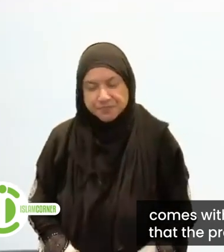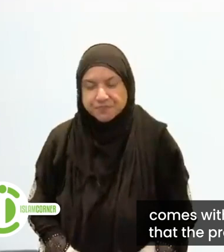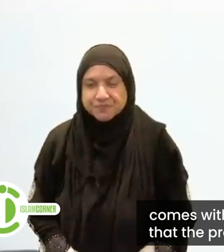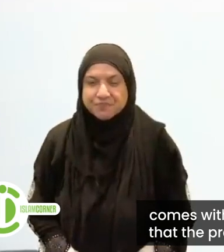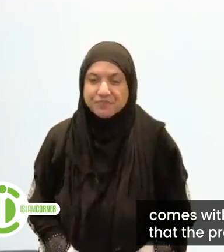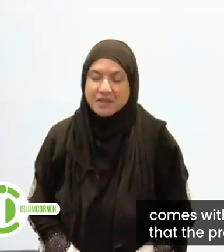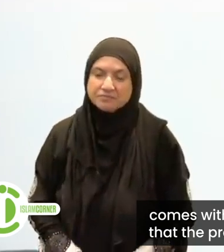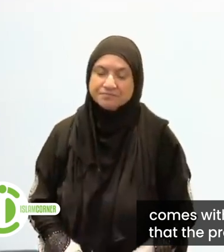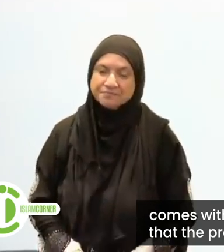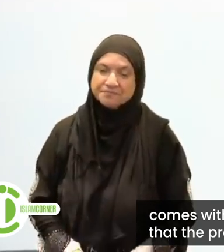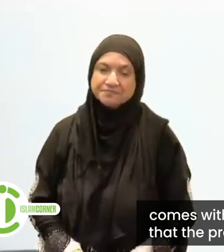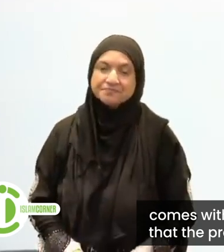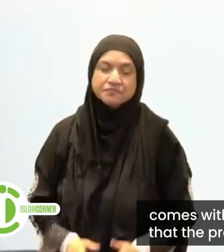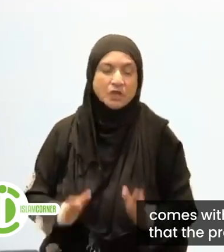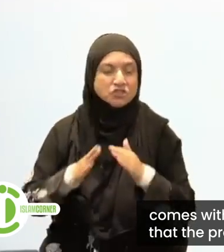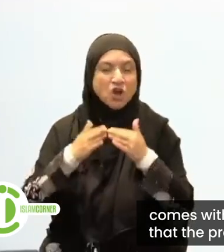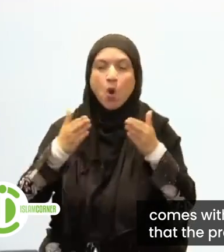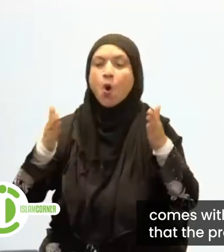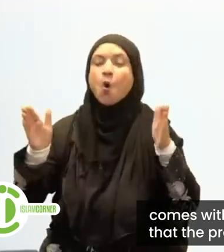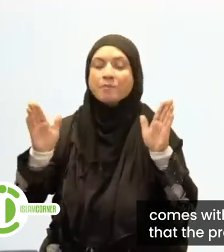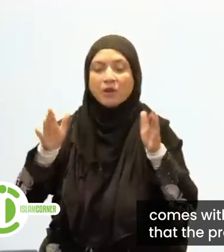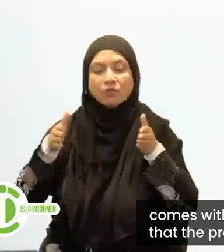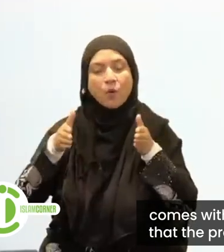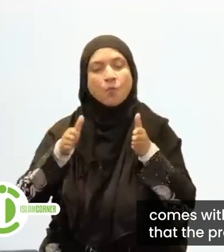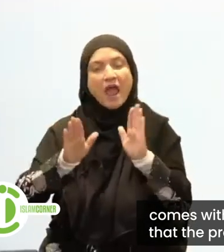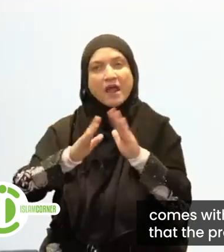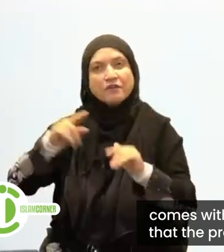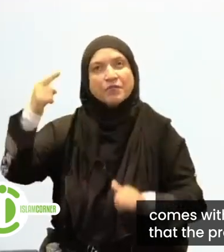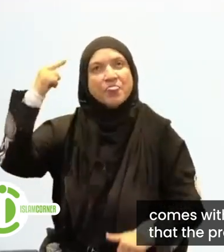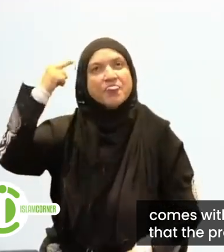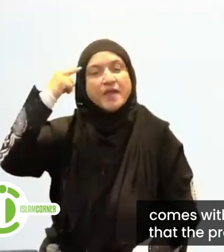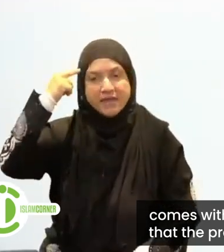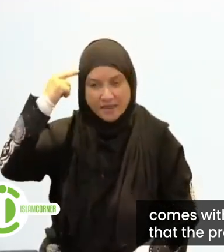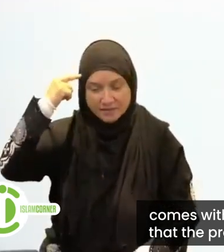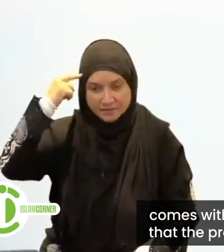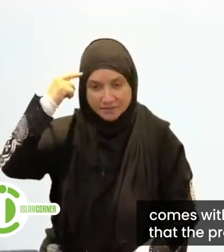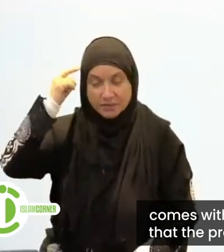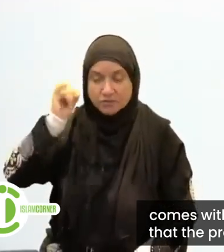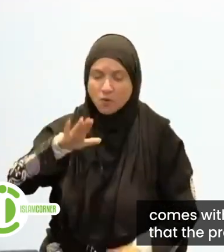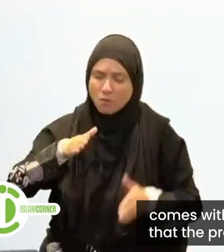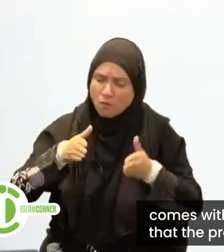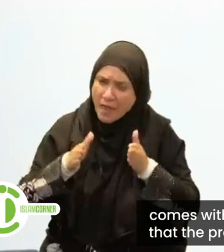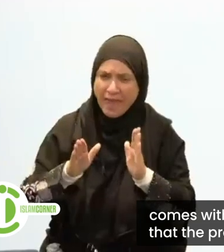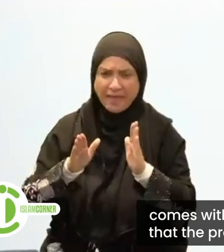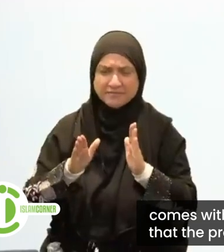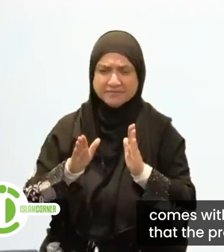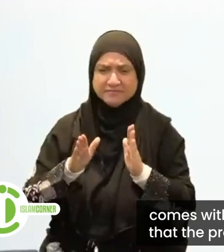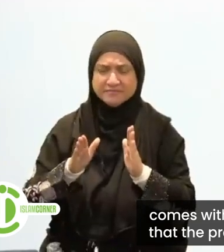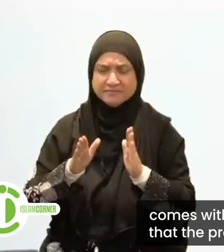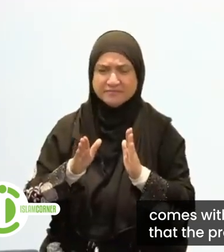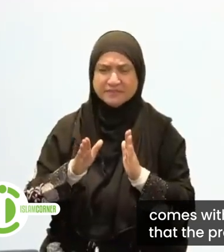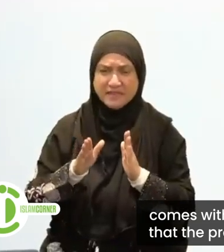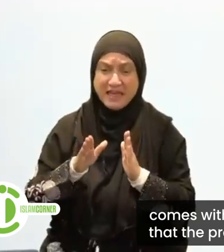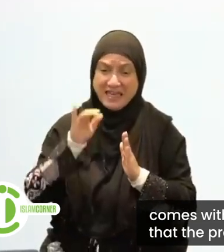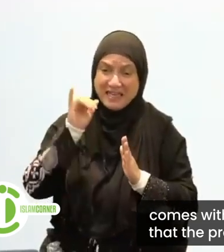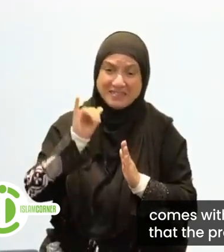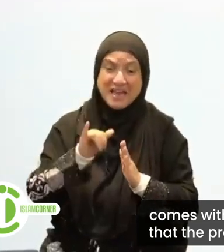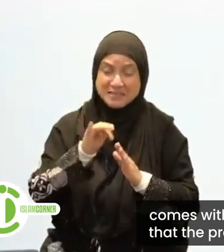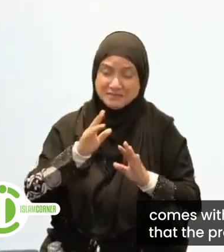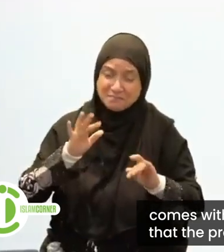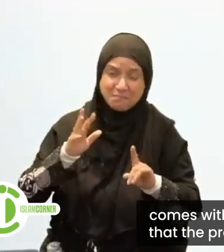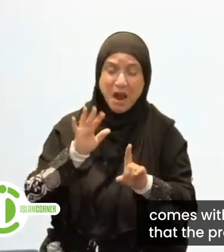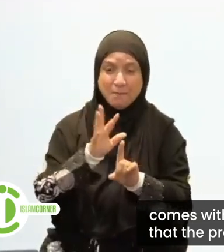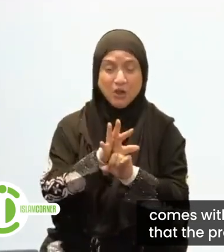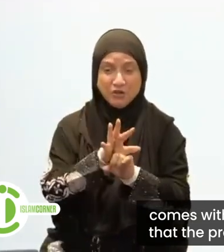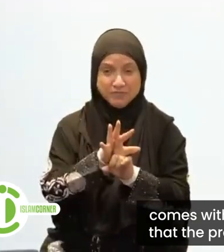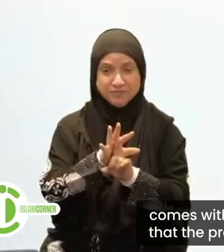comes with that. And subhanallah, this is something that the Prophet sallallahu alaihi